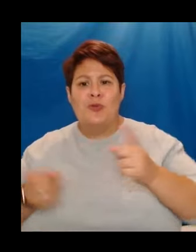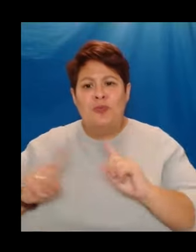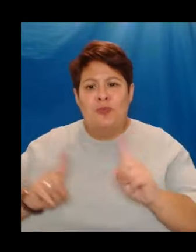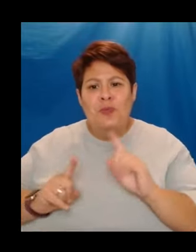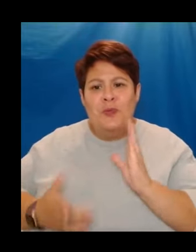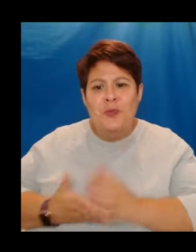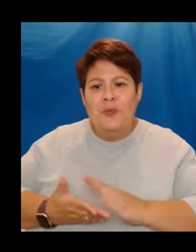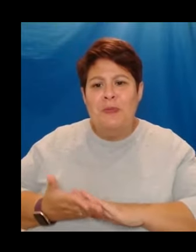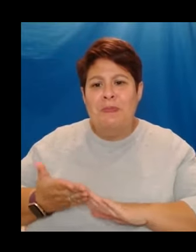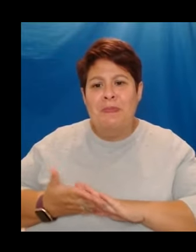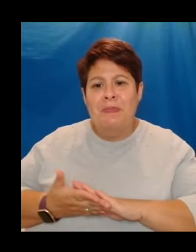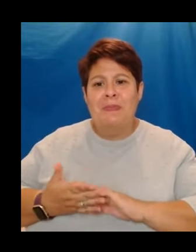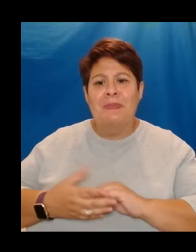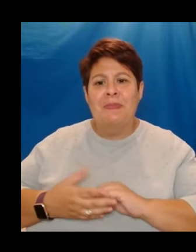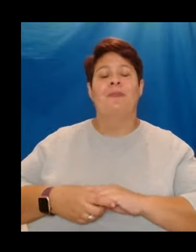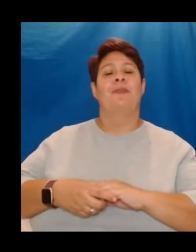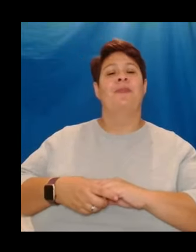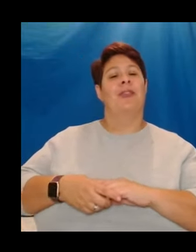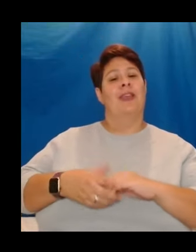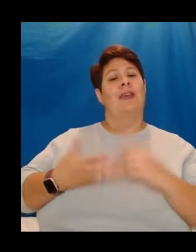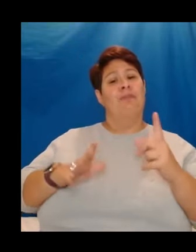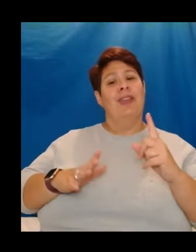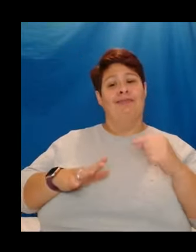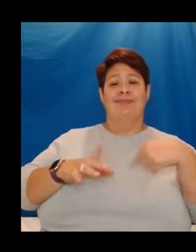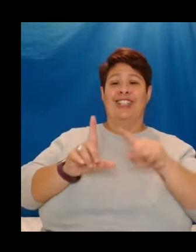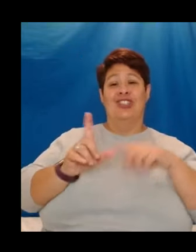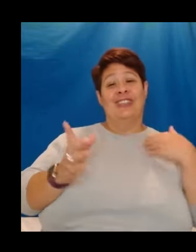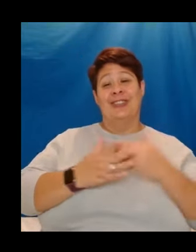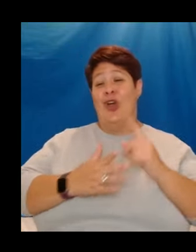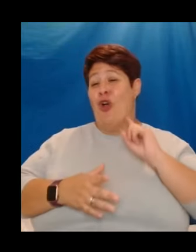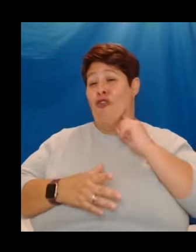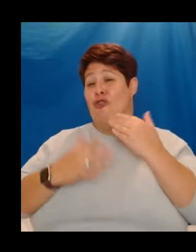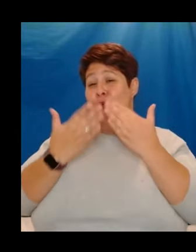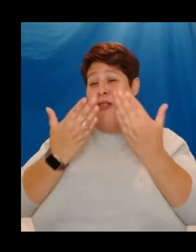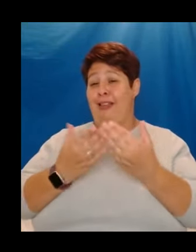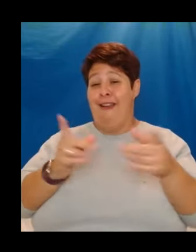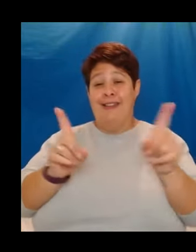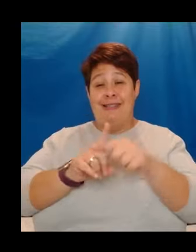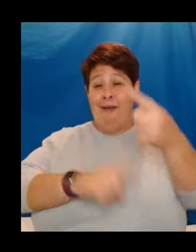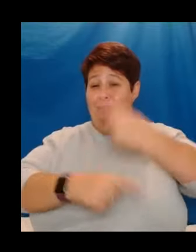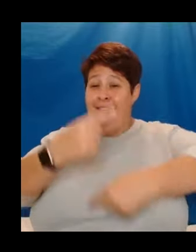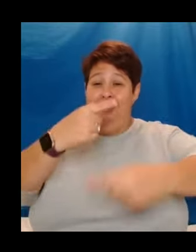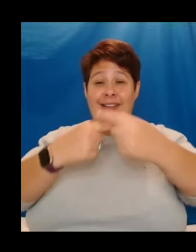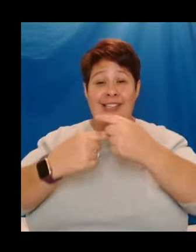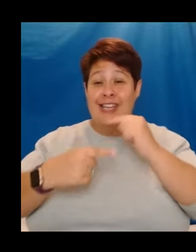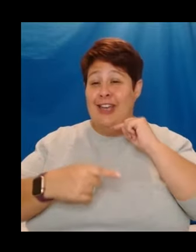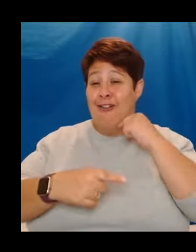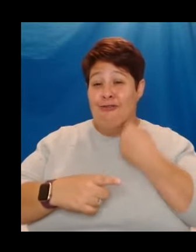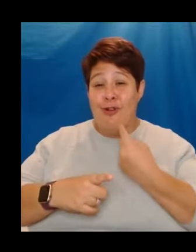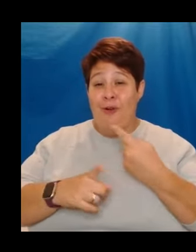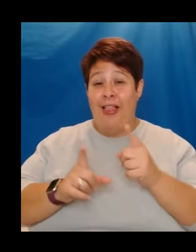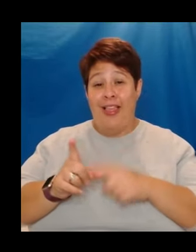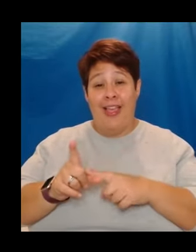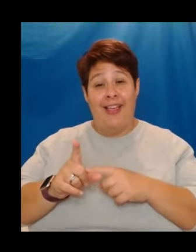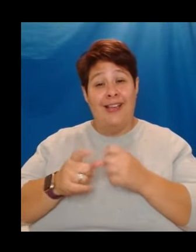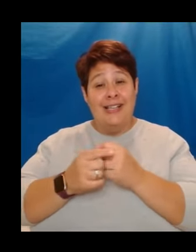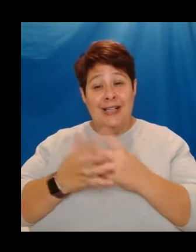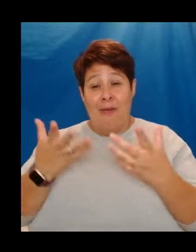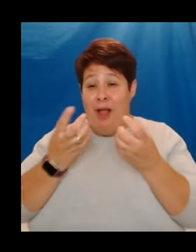It has, of course, been a cruel year, just like last year was a cruel year. We've all lost so much.